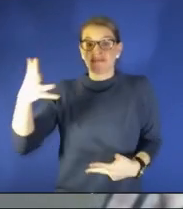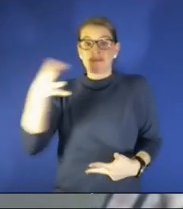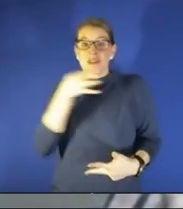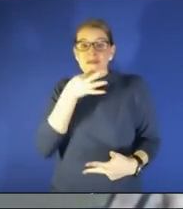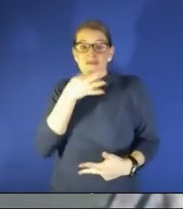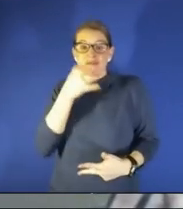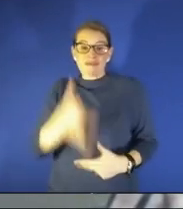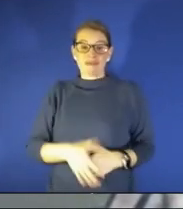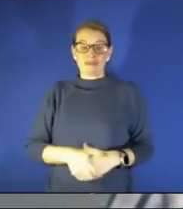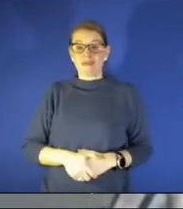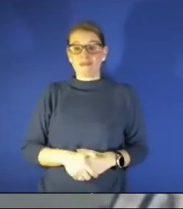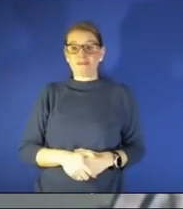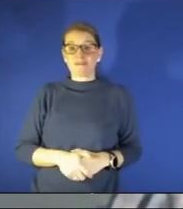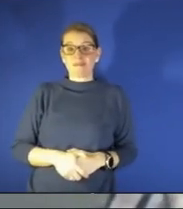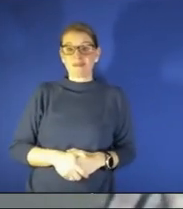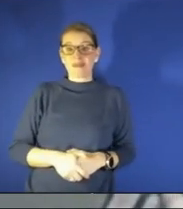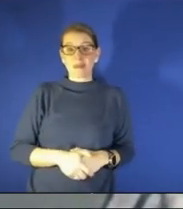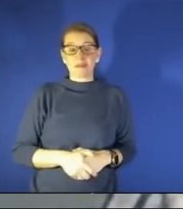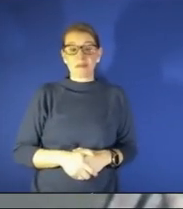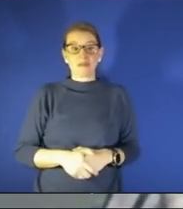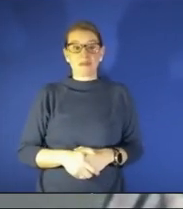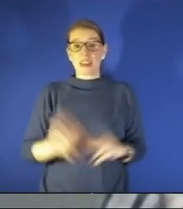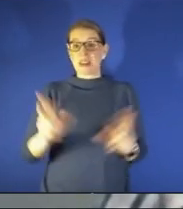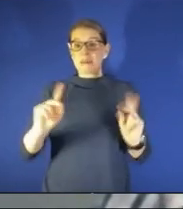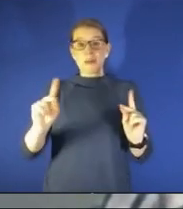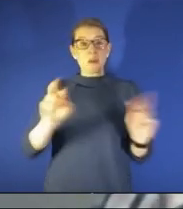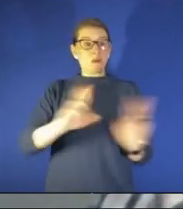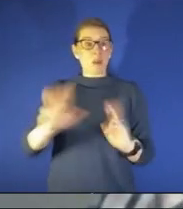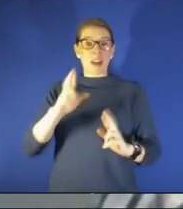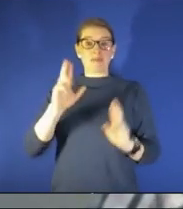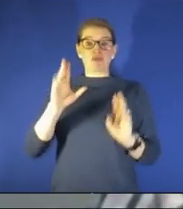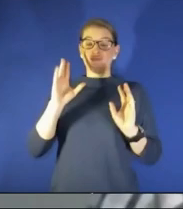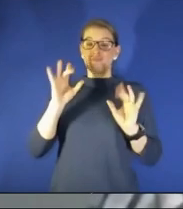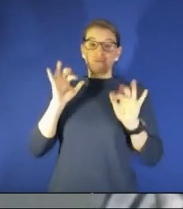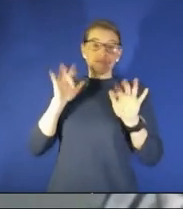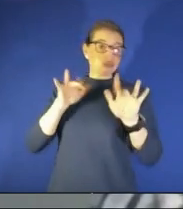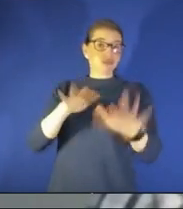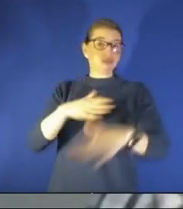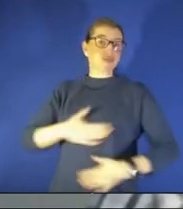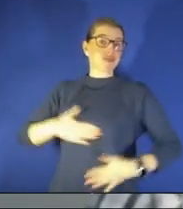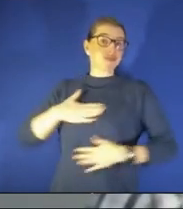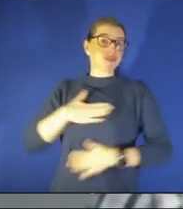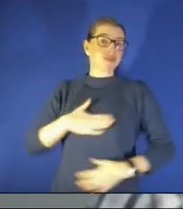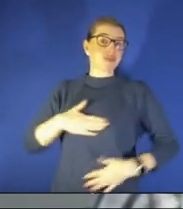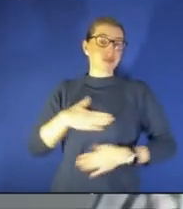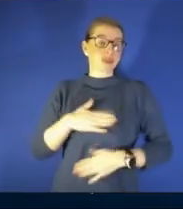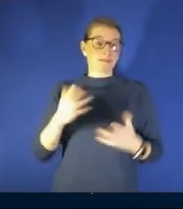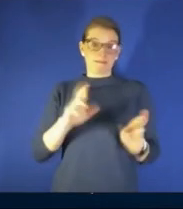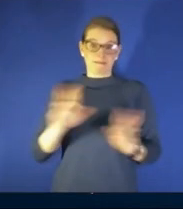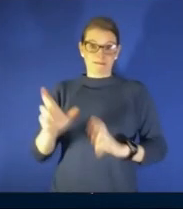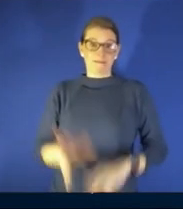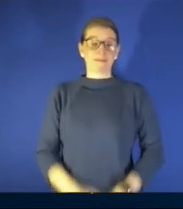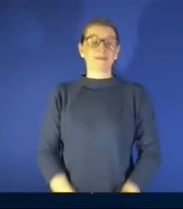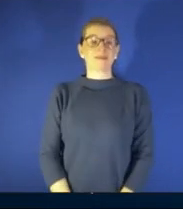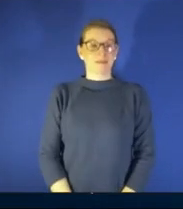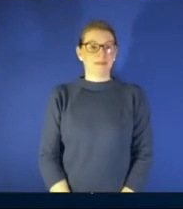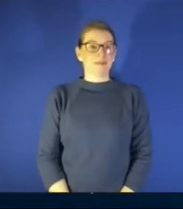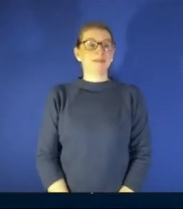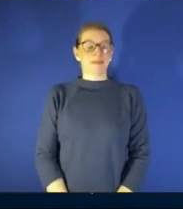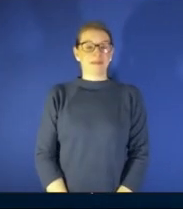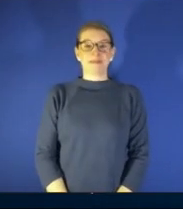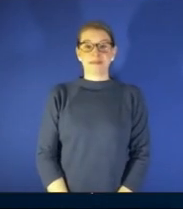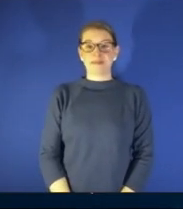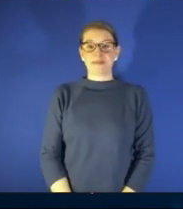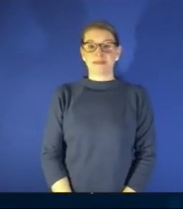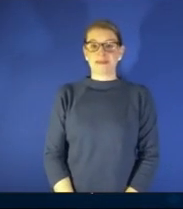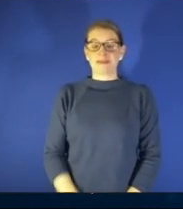uh consumers are are ready to uh get out and enjoy it is it's kind of the best time of the year you're right